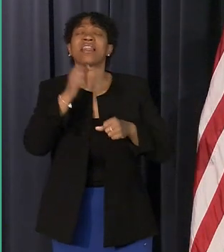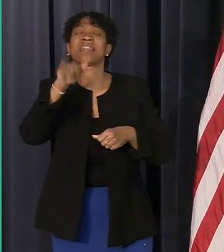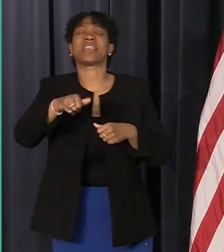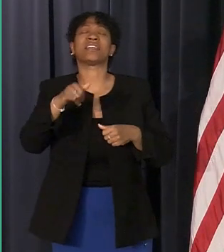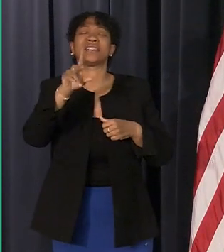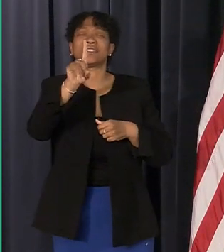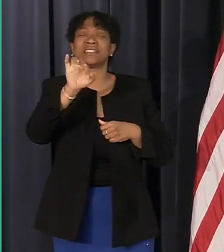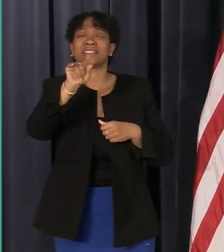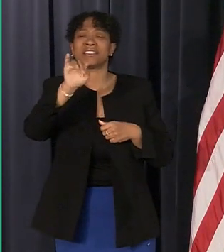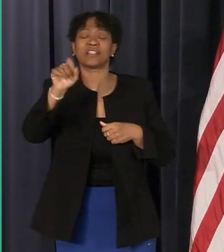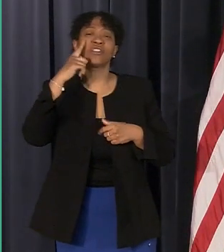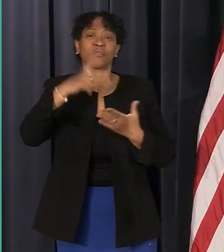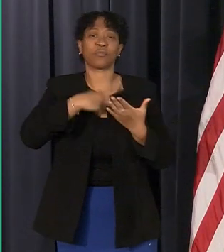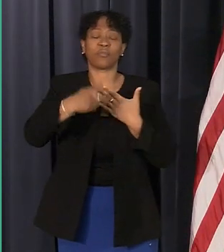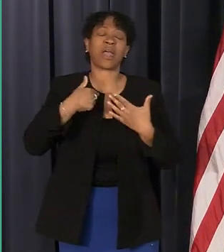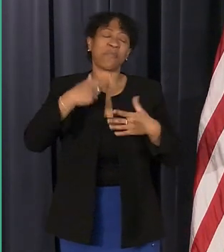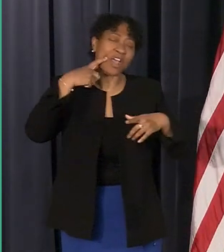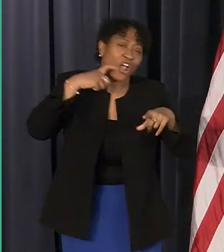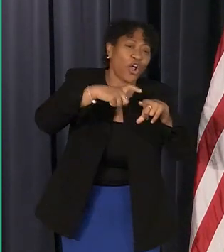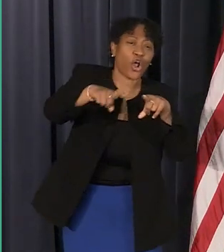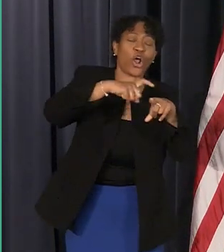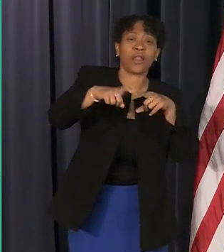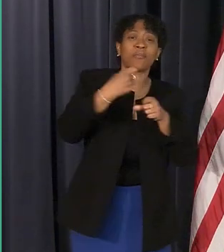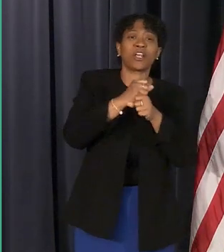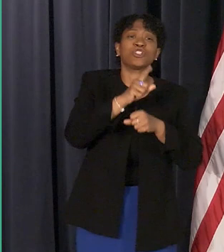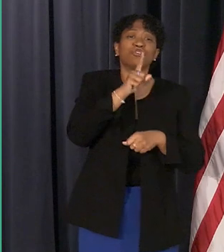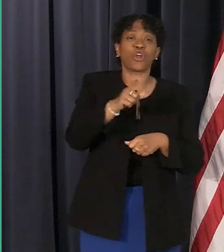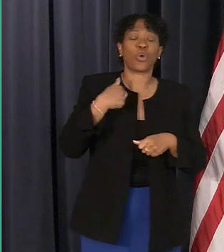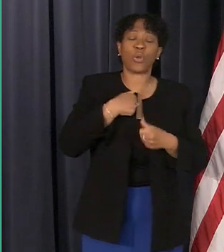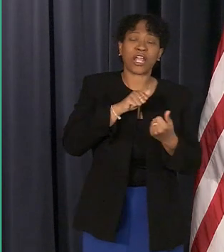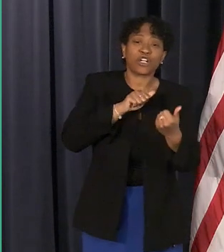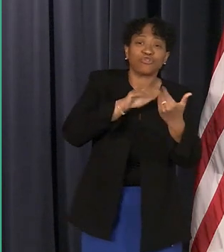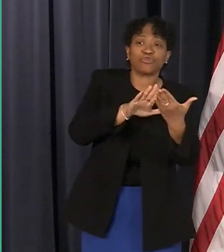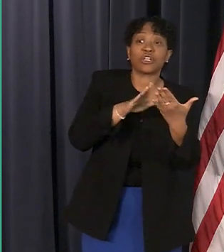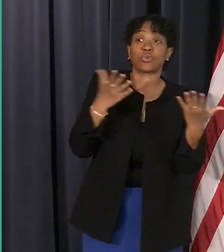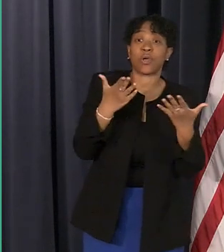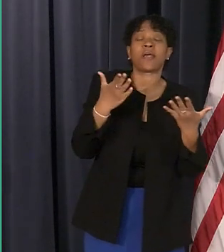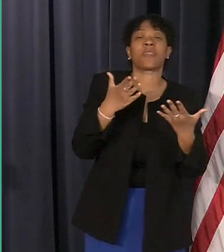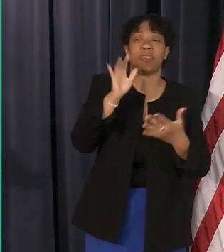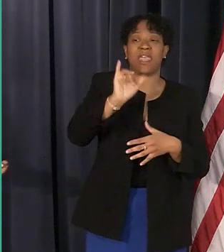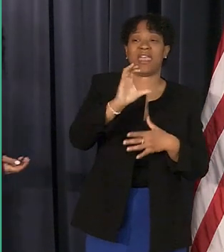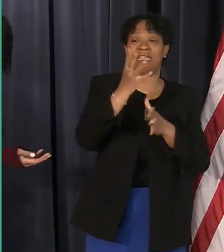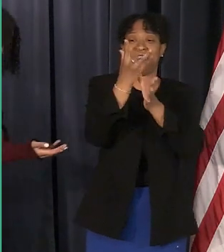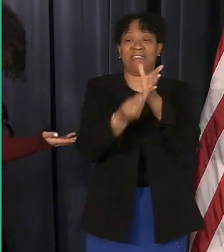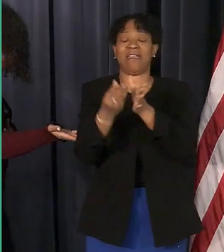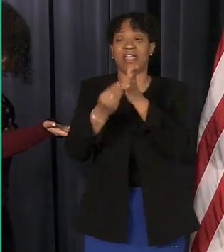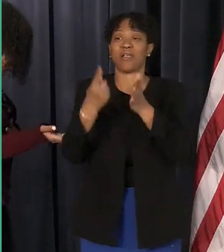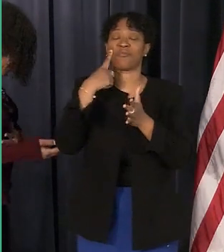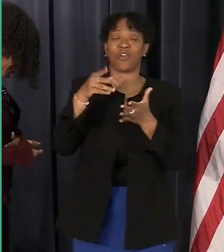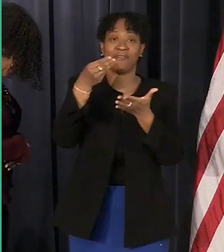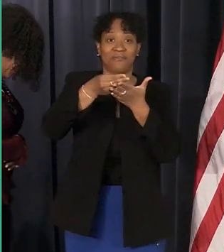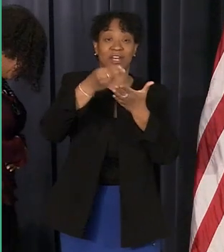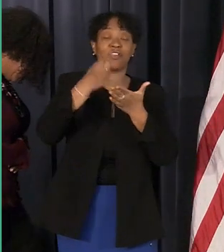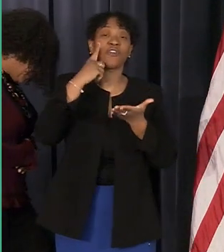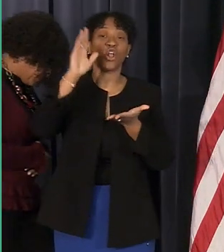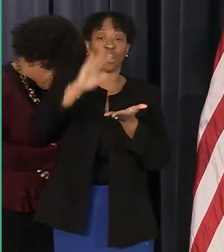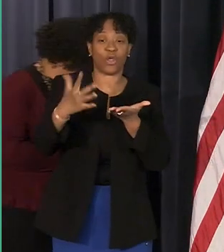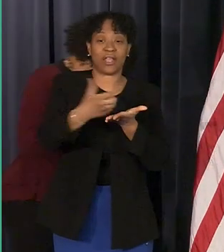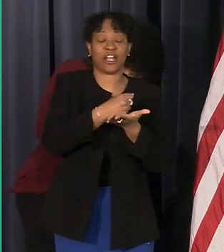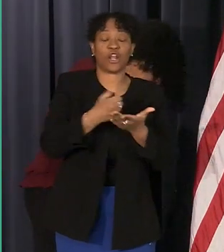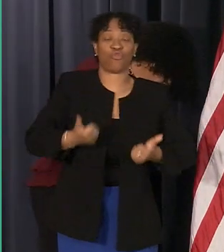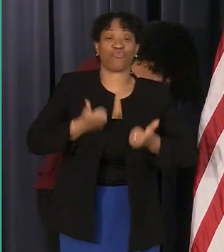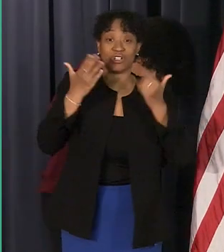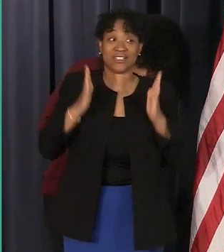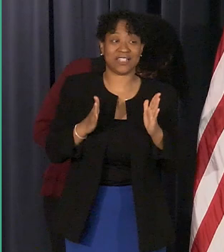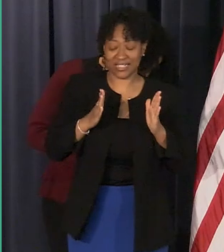had already started making phone calls to see if we can address the um the gap in funding for low-income residents and i'm so